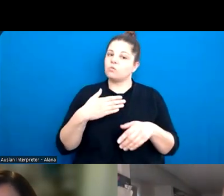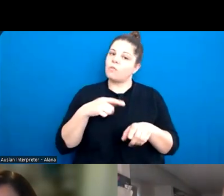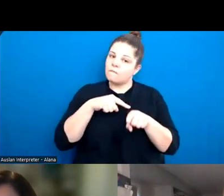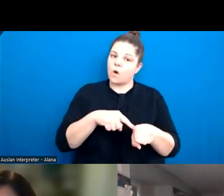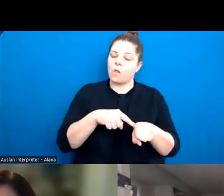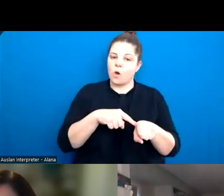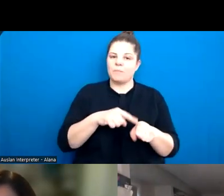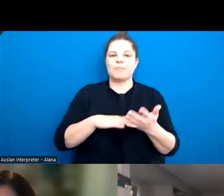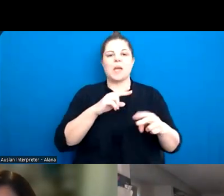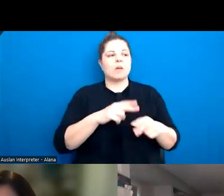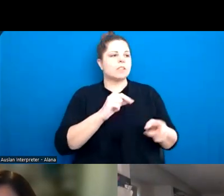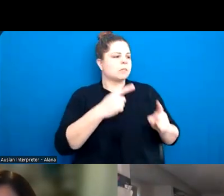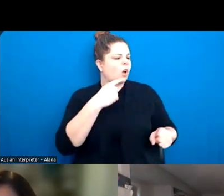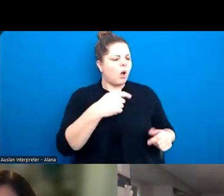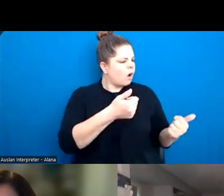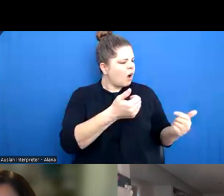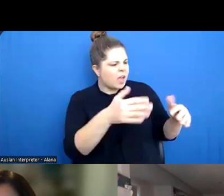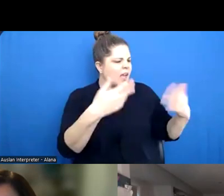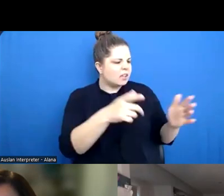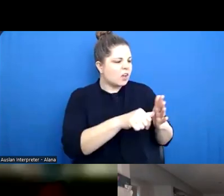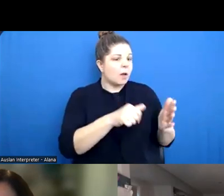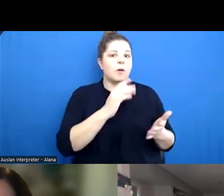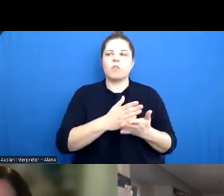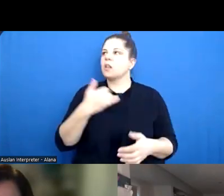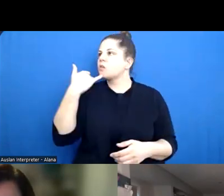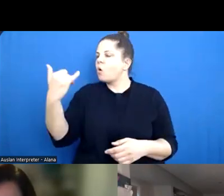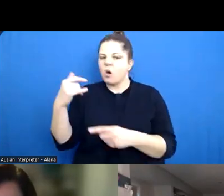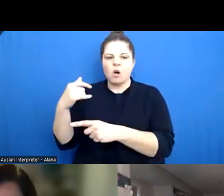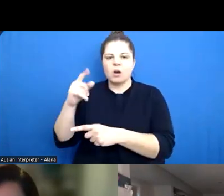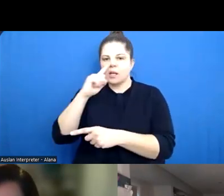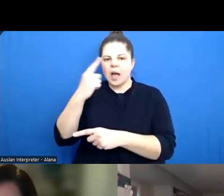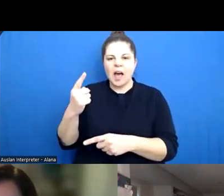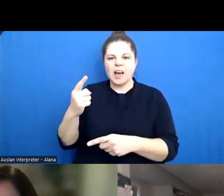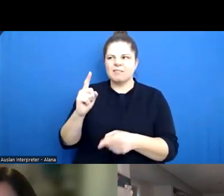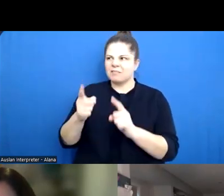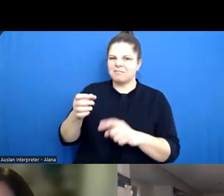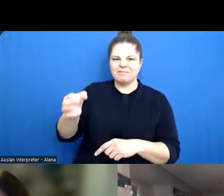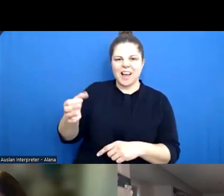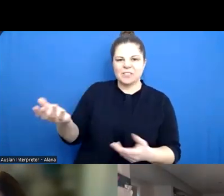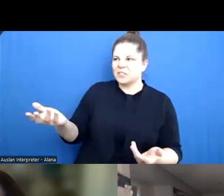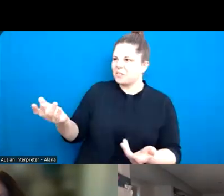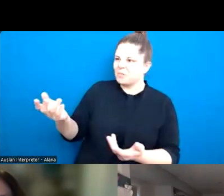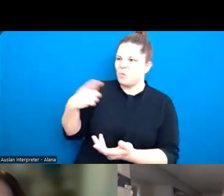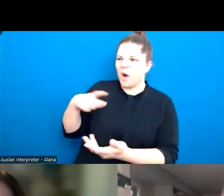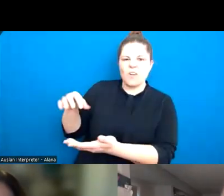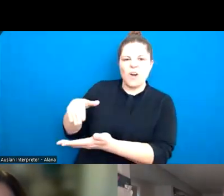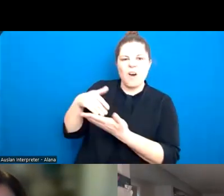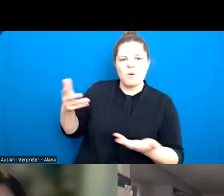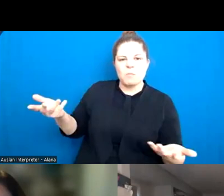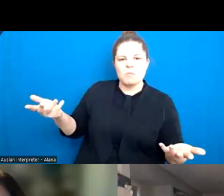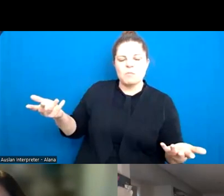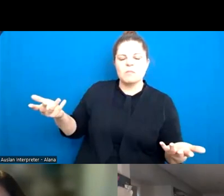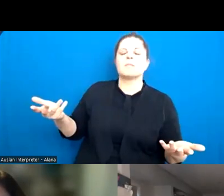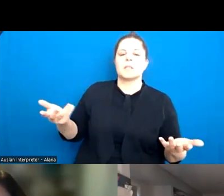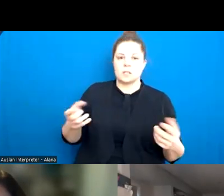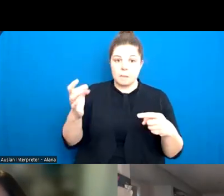rah, rah, and the I'm so good. But then when it's tested, they can be massive assholes. Um, and it's really, really crucial to just be a